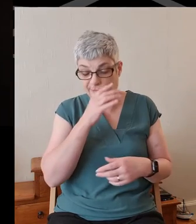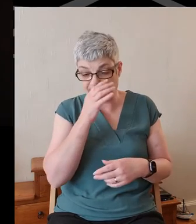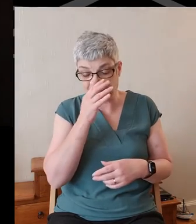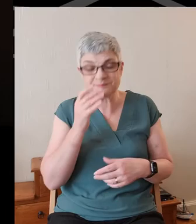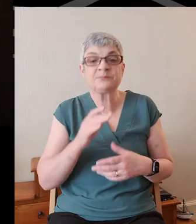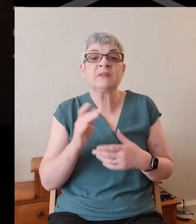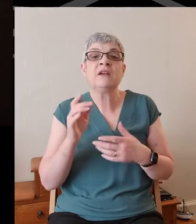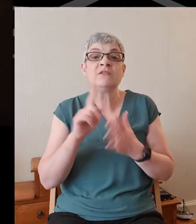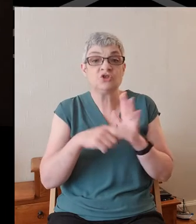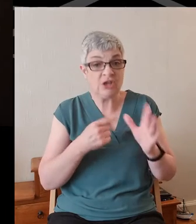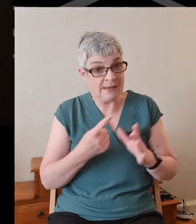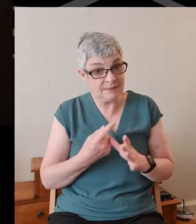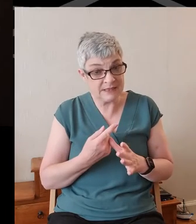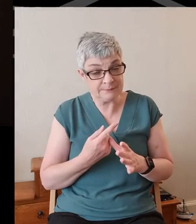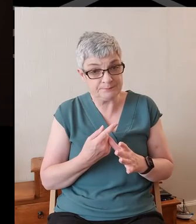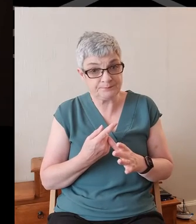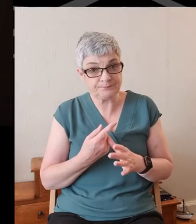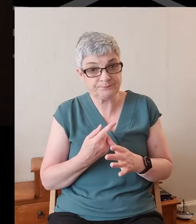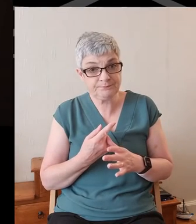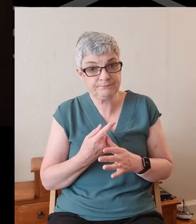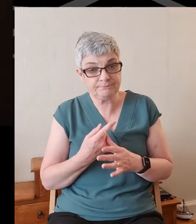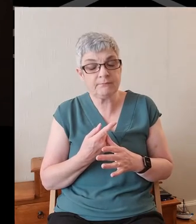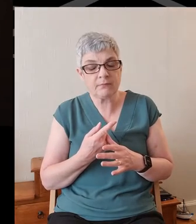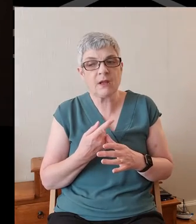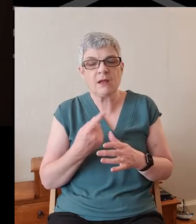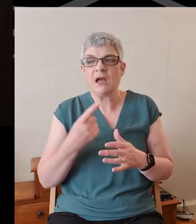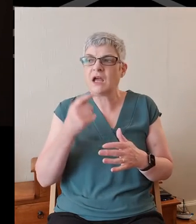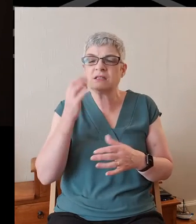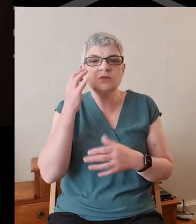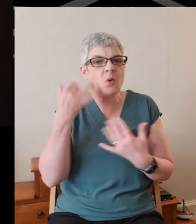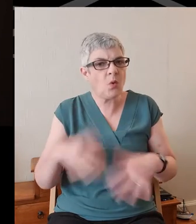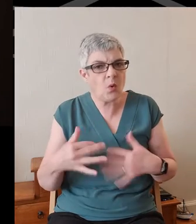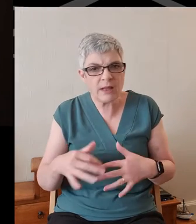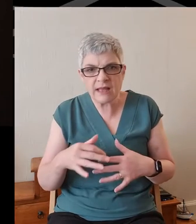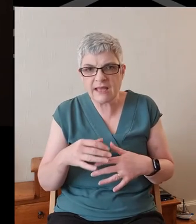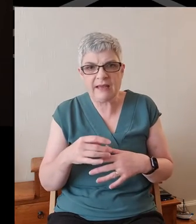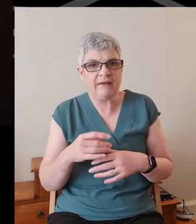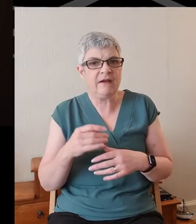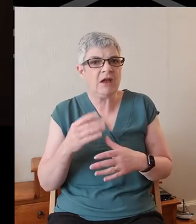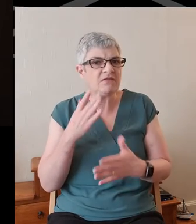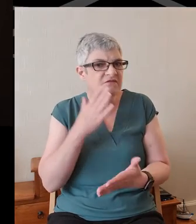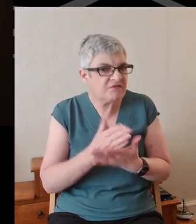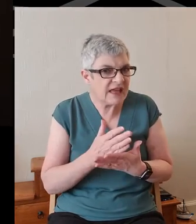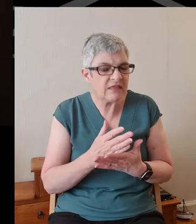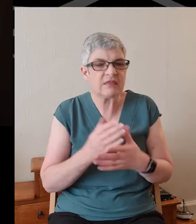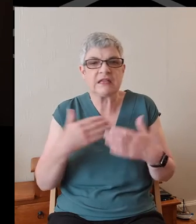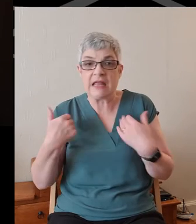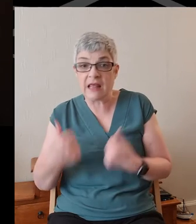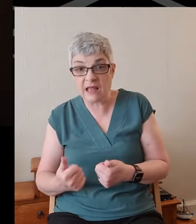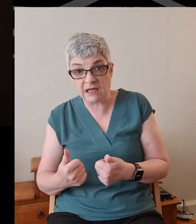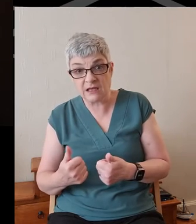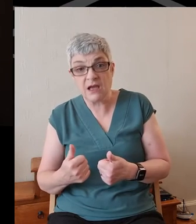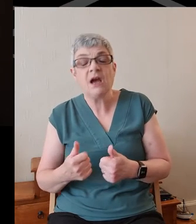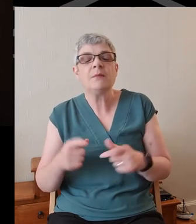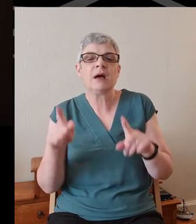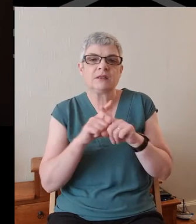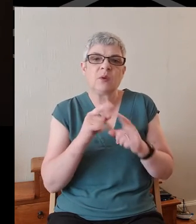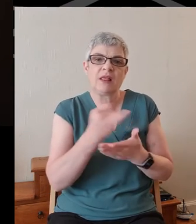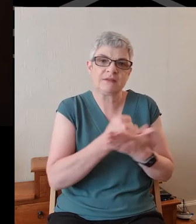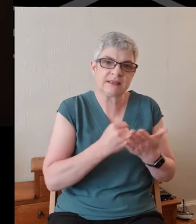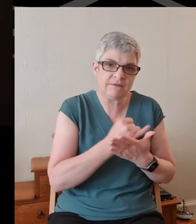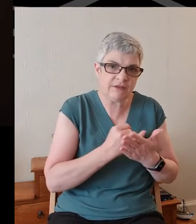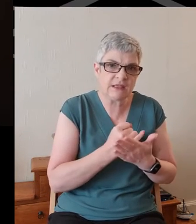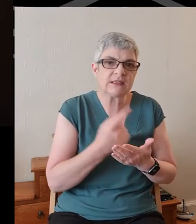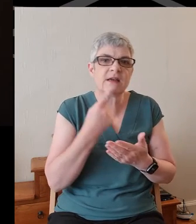For James, in these verses, it's not just a matter of faith and healing, but also of sinfulness and